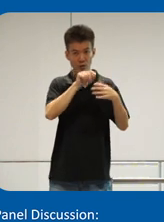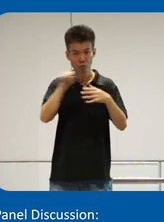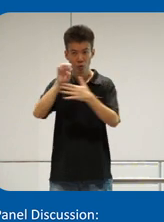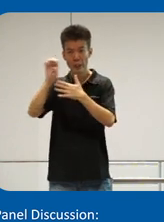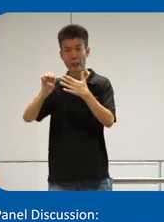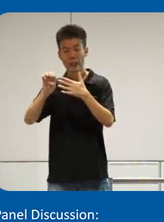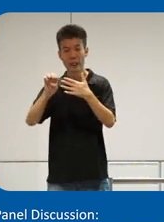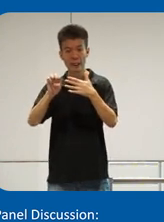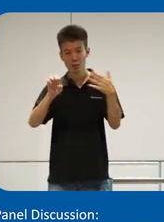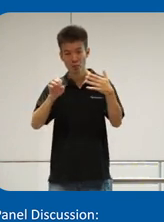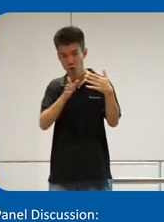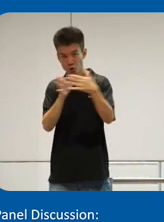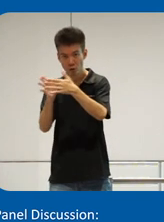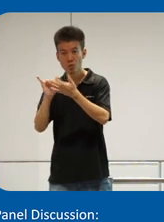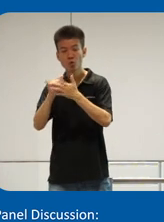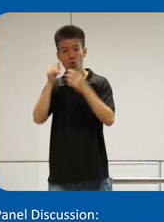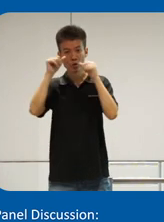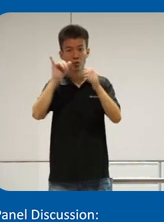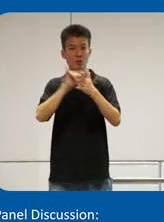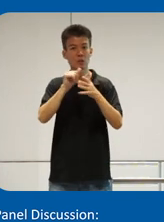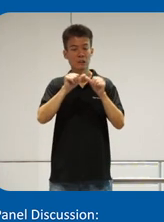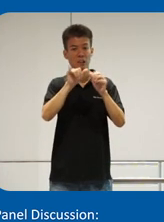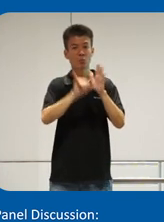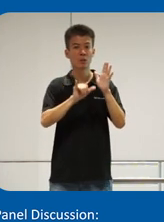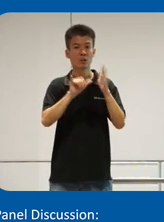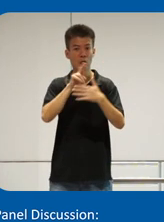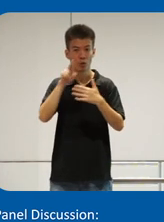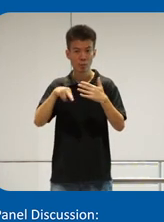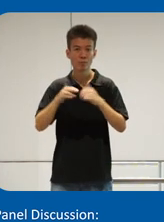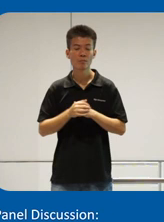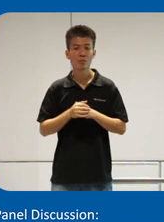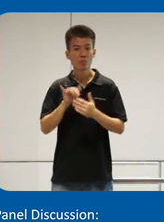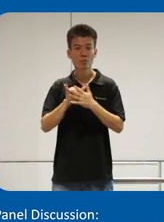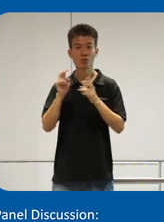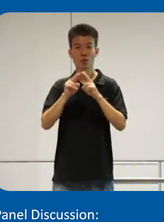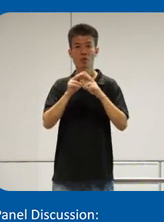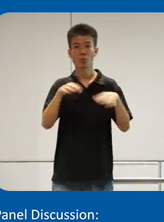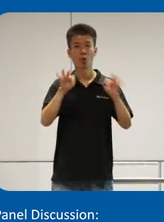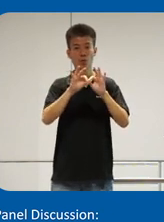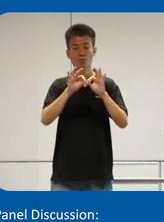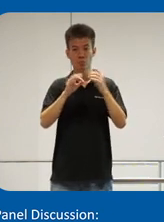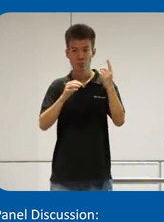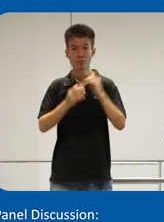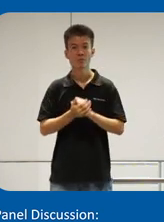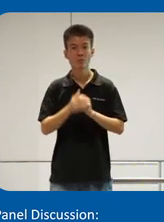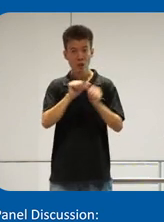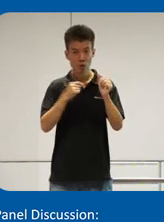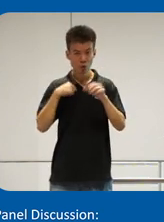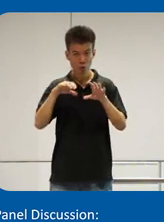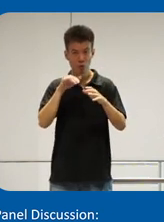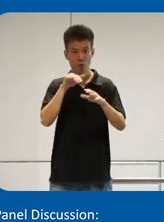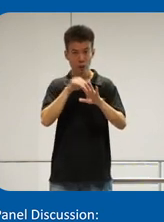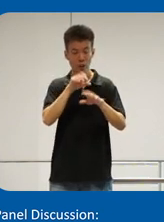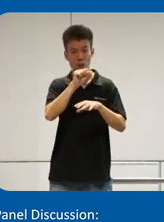journey to achieve sustainability outcomes. Now, this is a very important one. Everything we do at